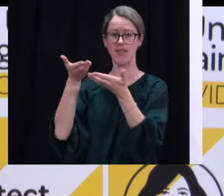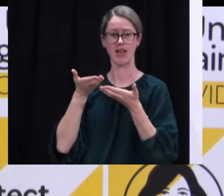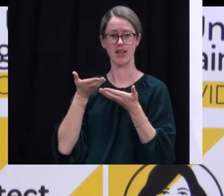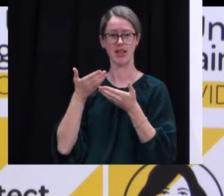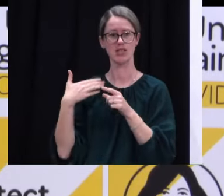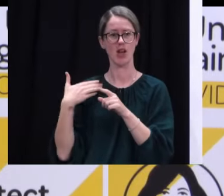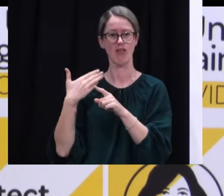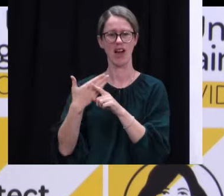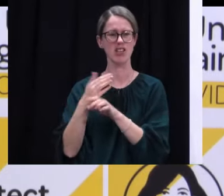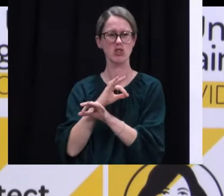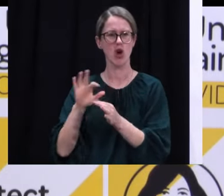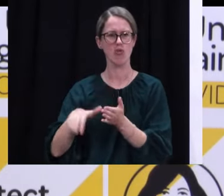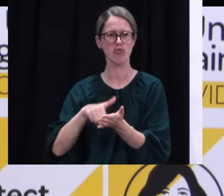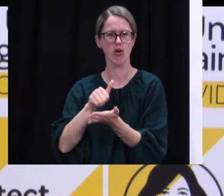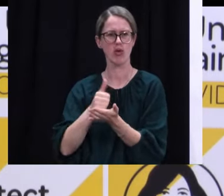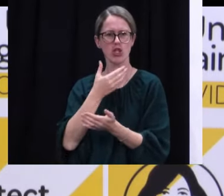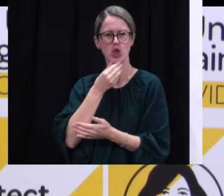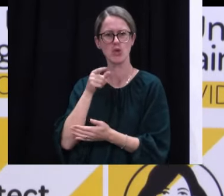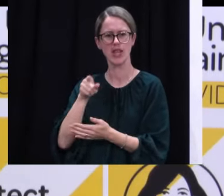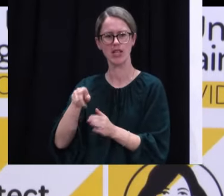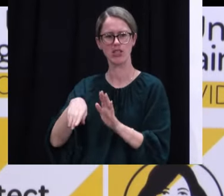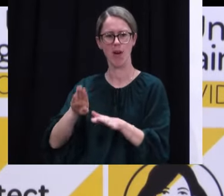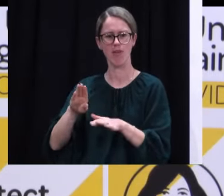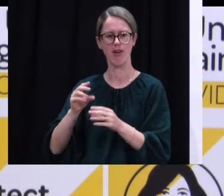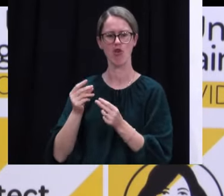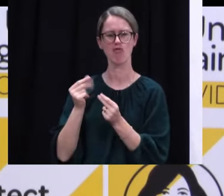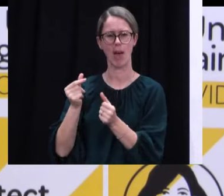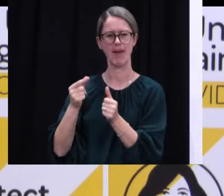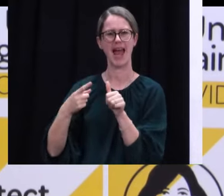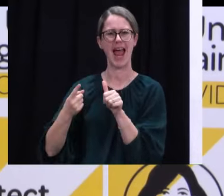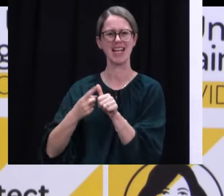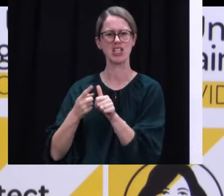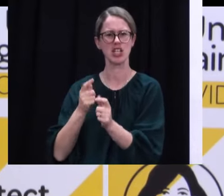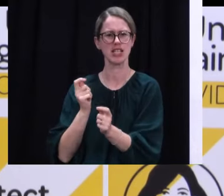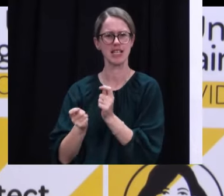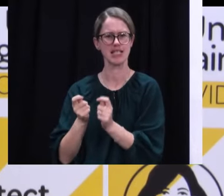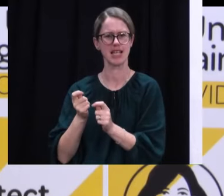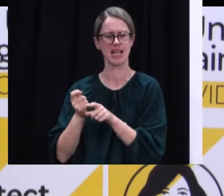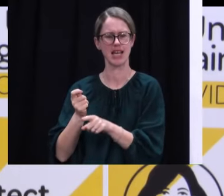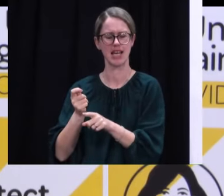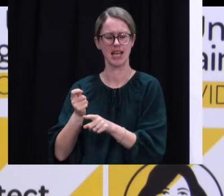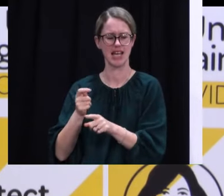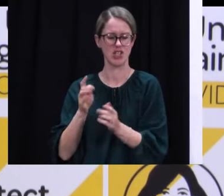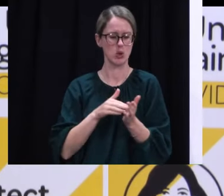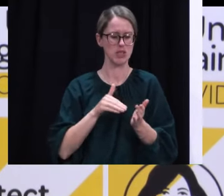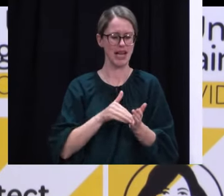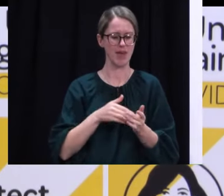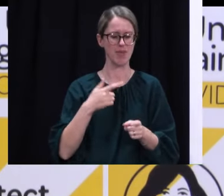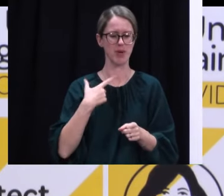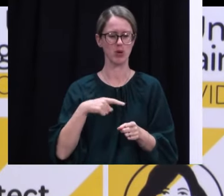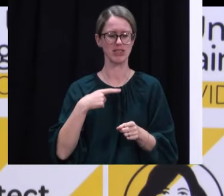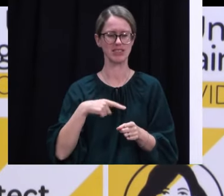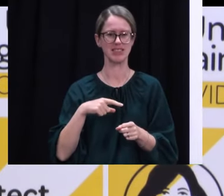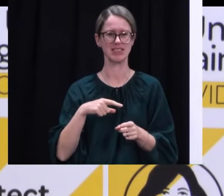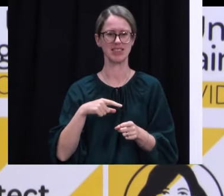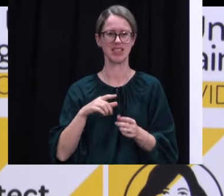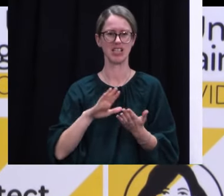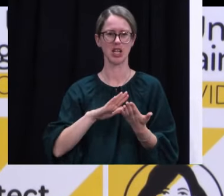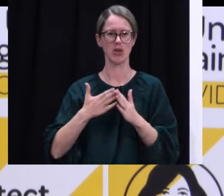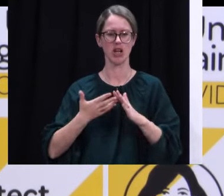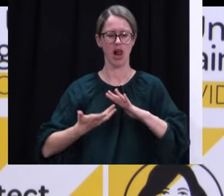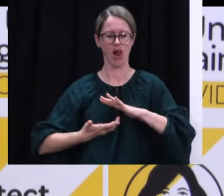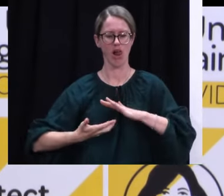that it is not appropriate to use rapid antigen testing in a setting which New Zealand has had with essentially no community